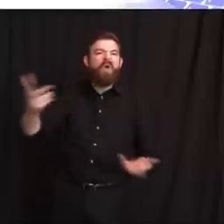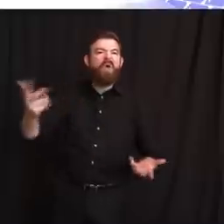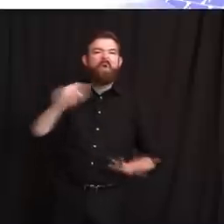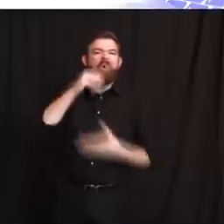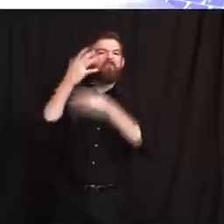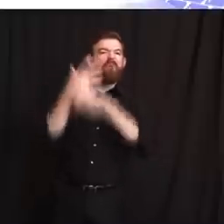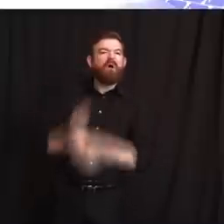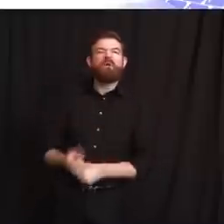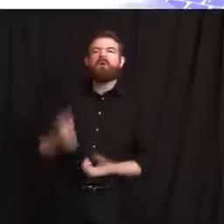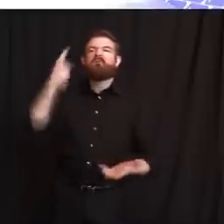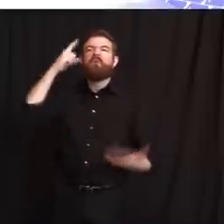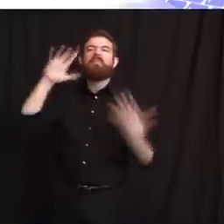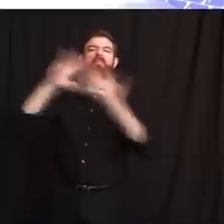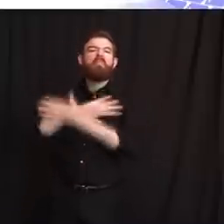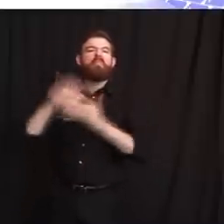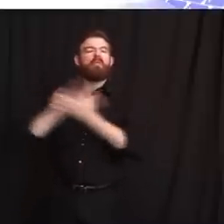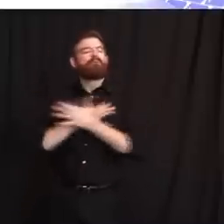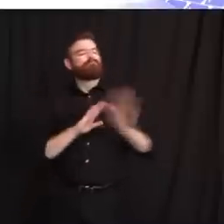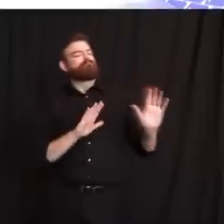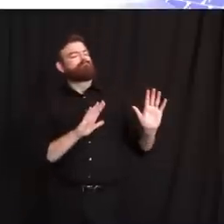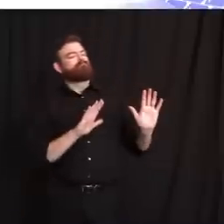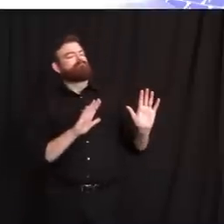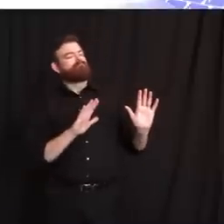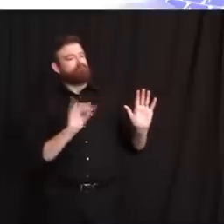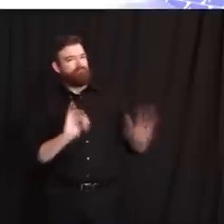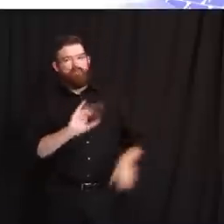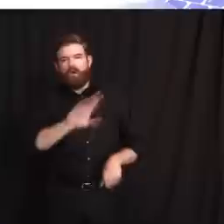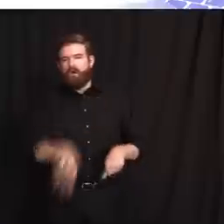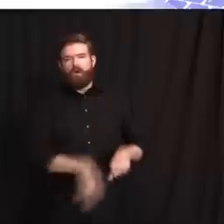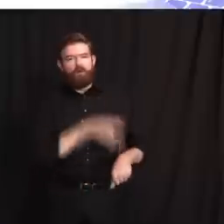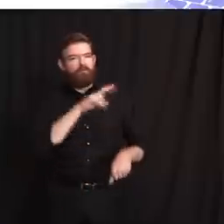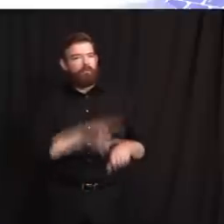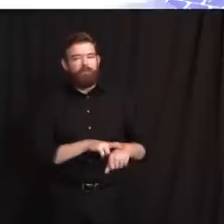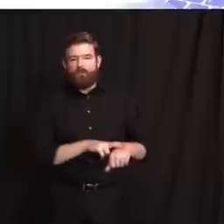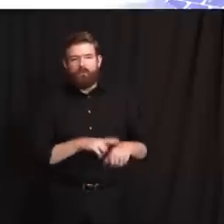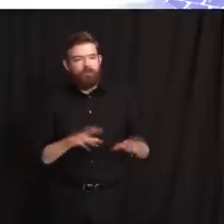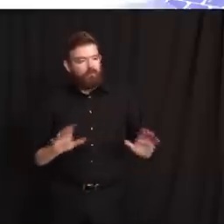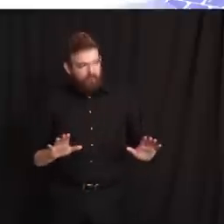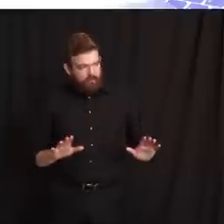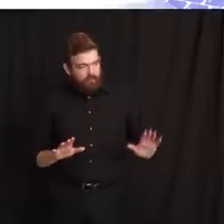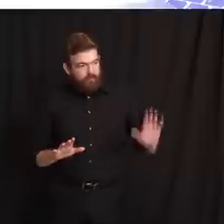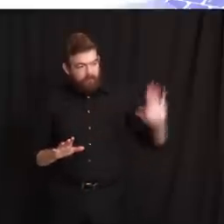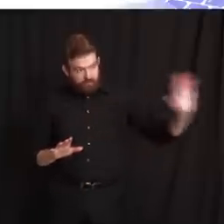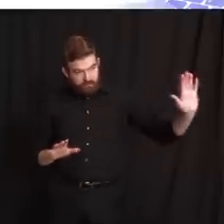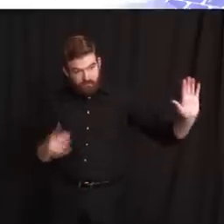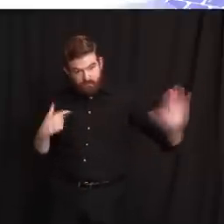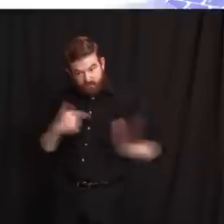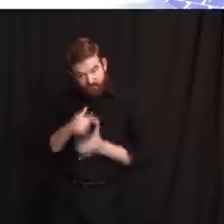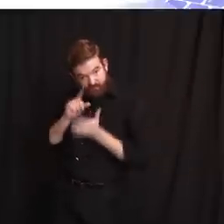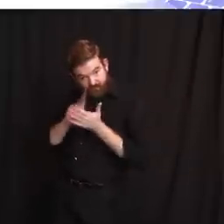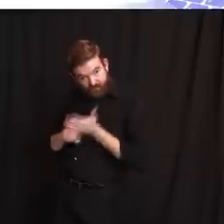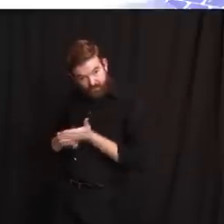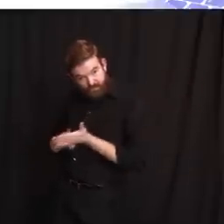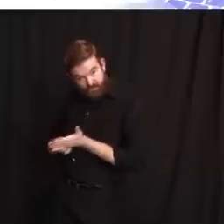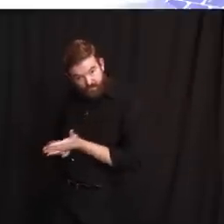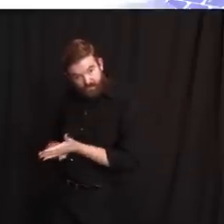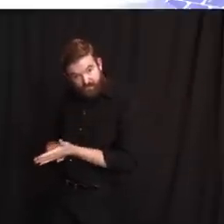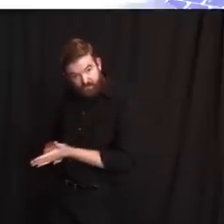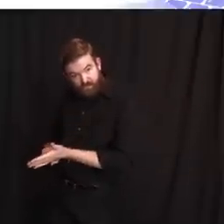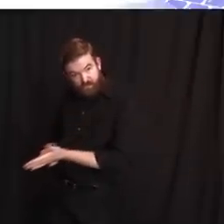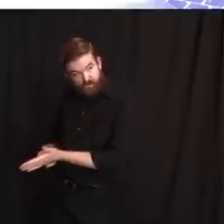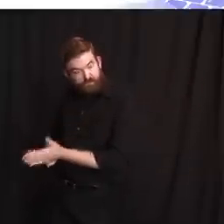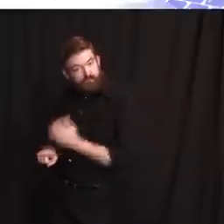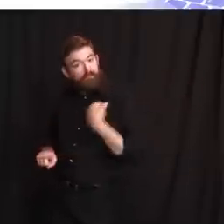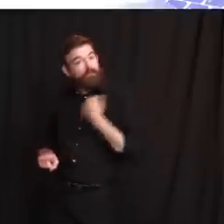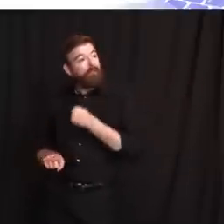These are natural tendencies. Because of that, shortly after investigation, we announced that we're investigating the matter. And then the